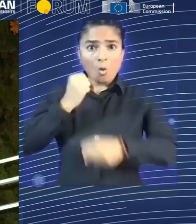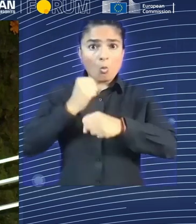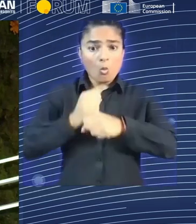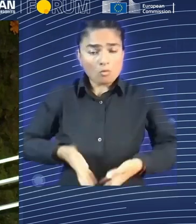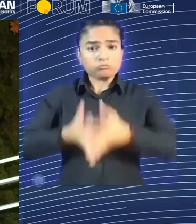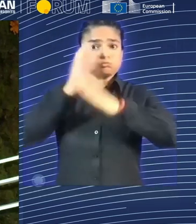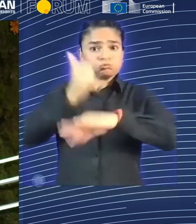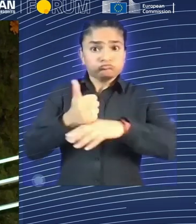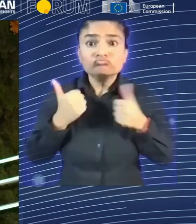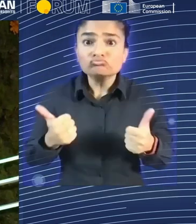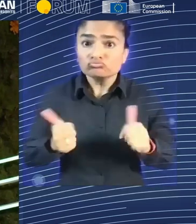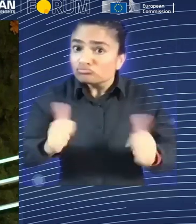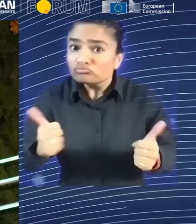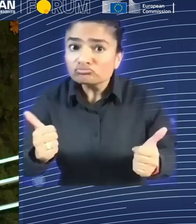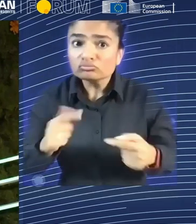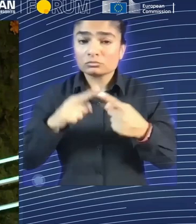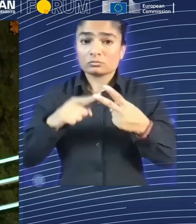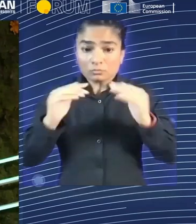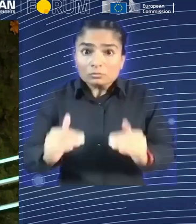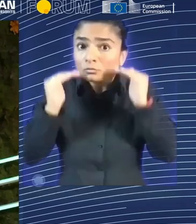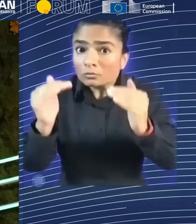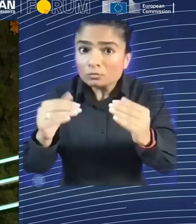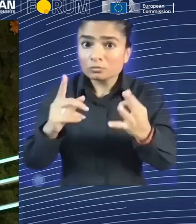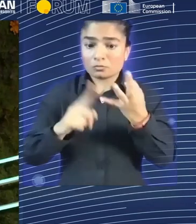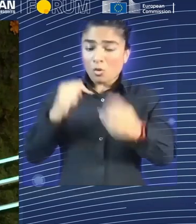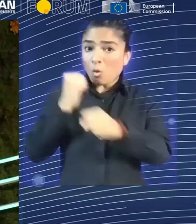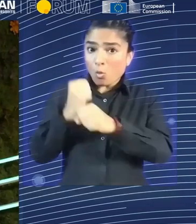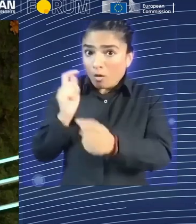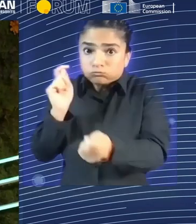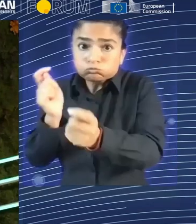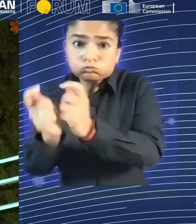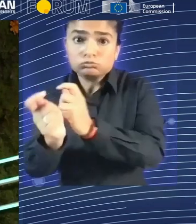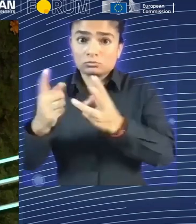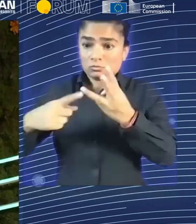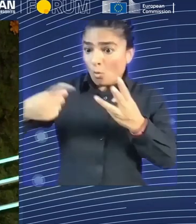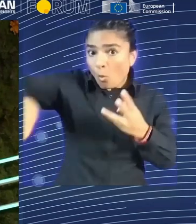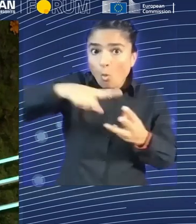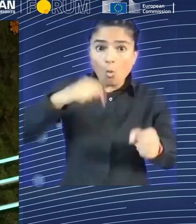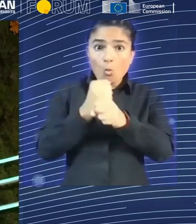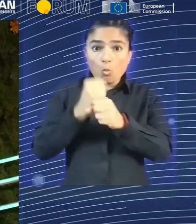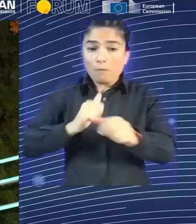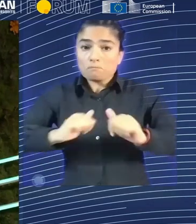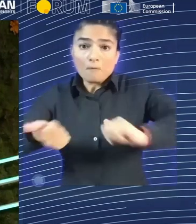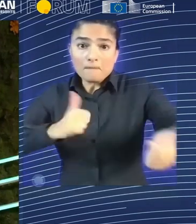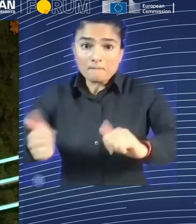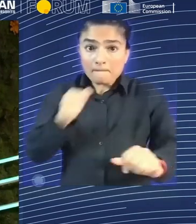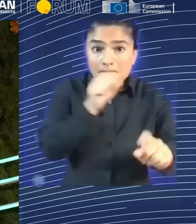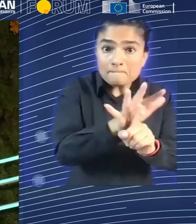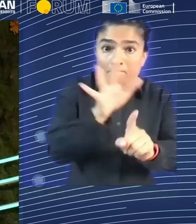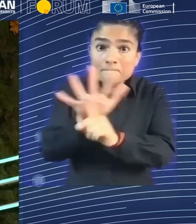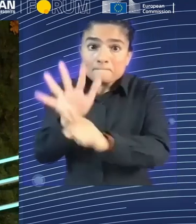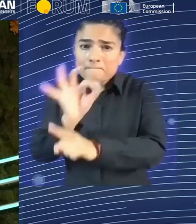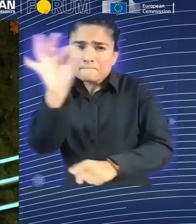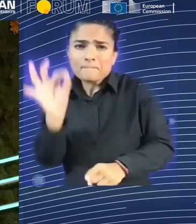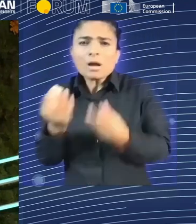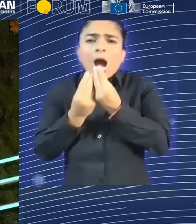you know, how do you actually reorganize for that? Not only to kind of dissimulate the knowledge and the understanding, but how